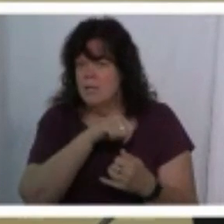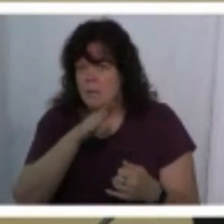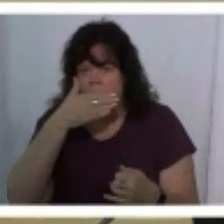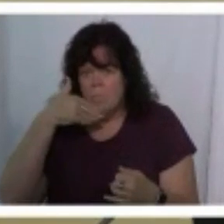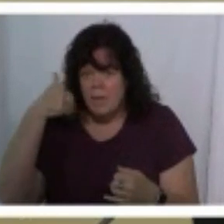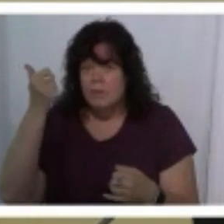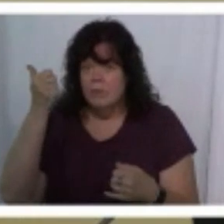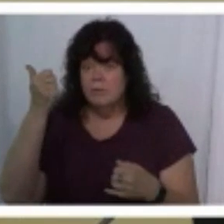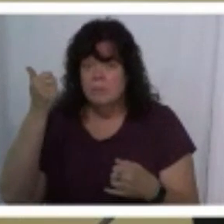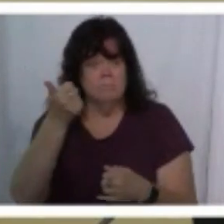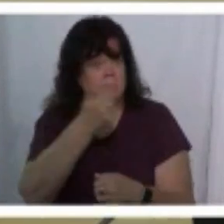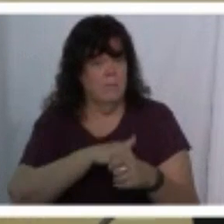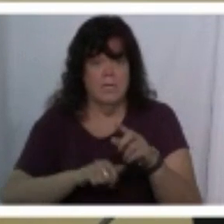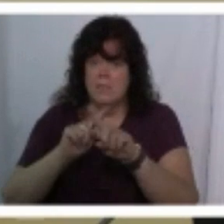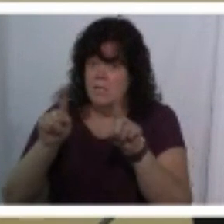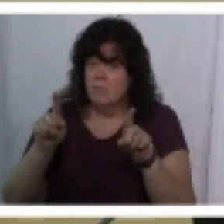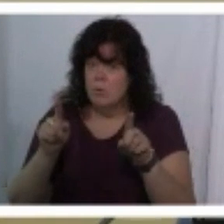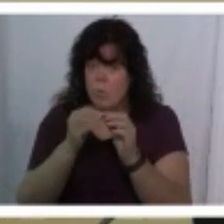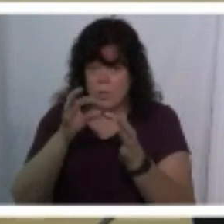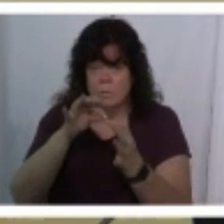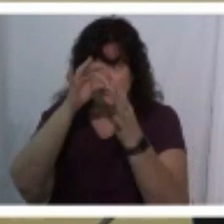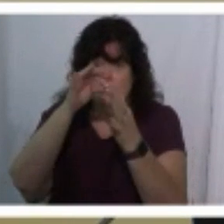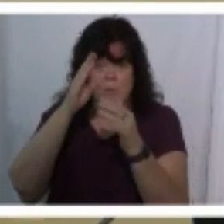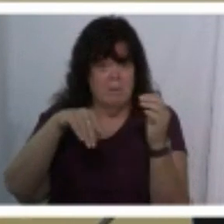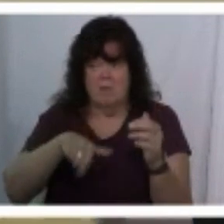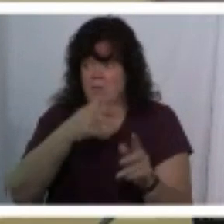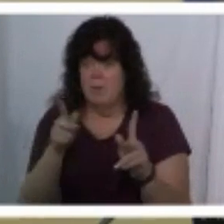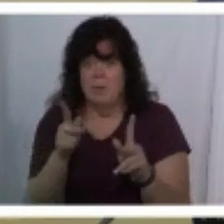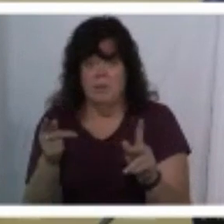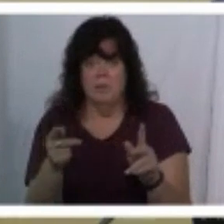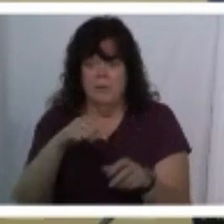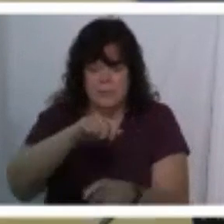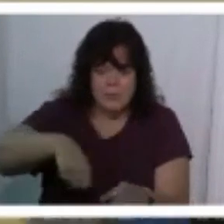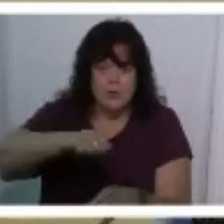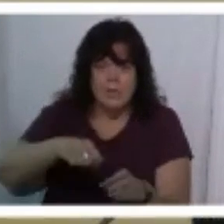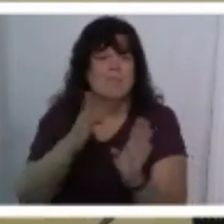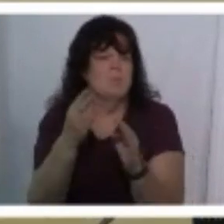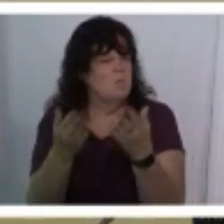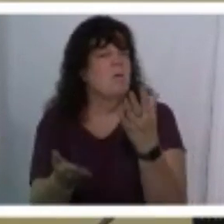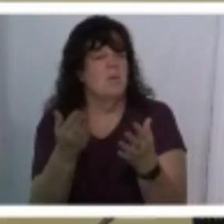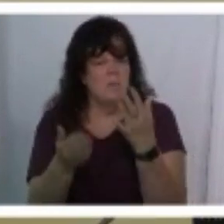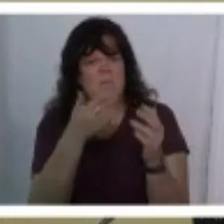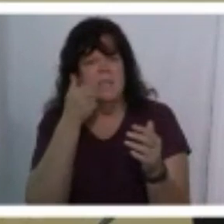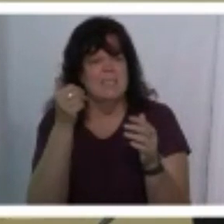any different any more special than anybody else stirring up trouble is probably the most accurate